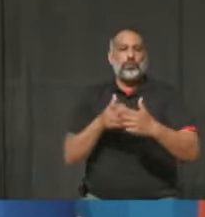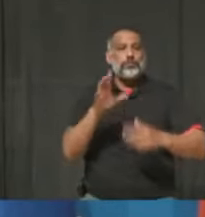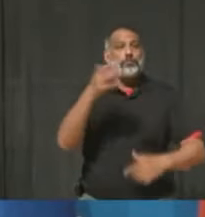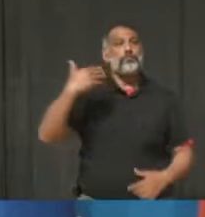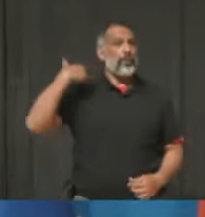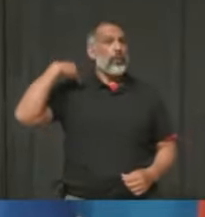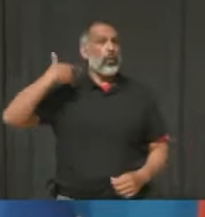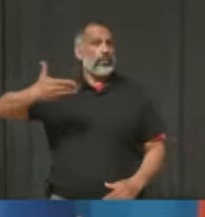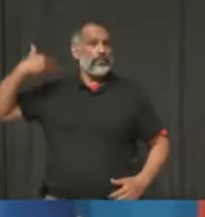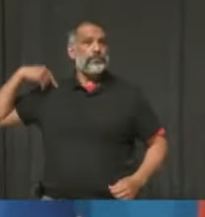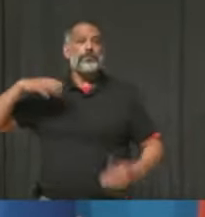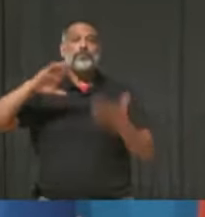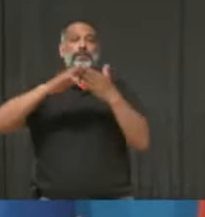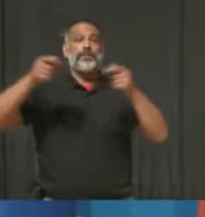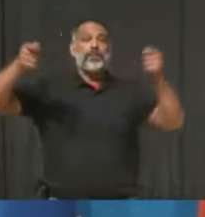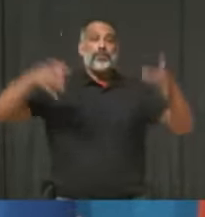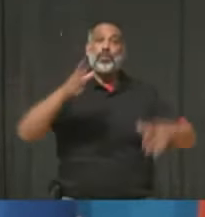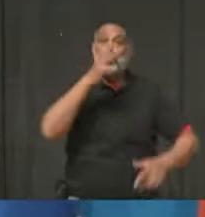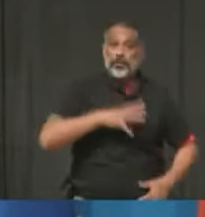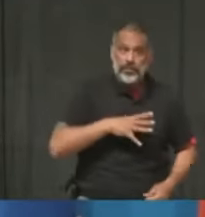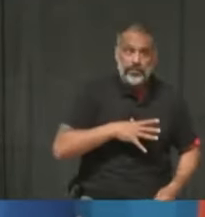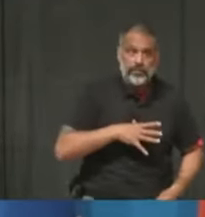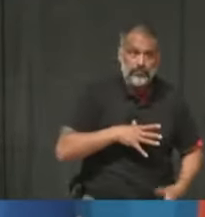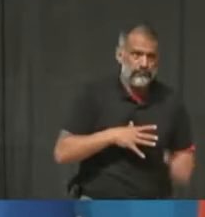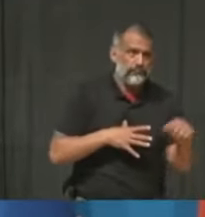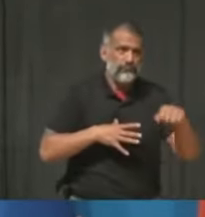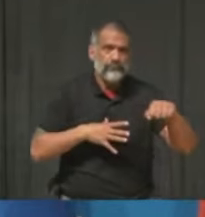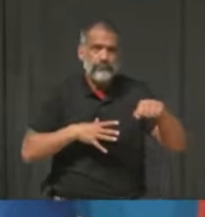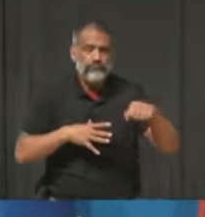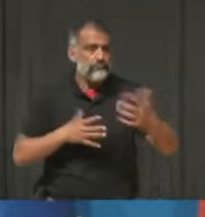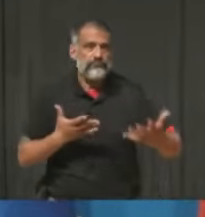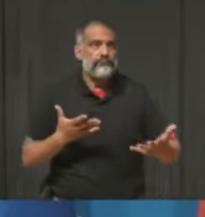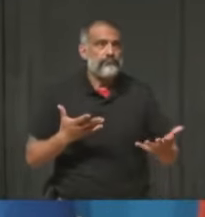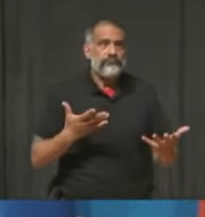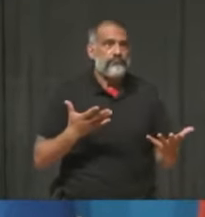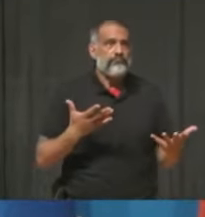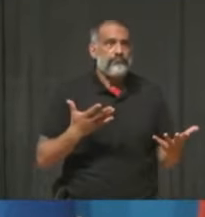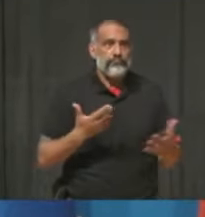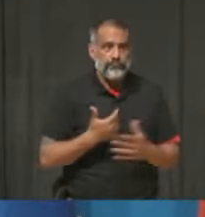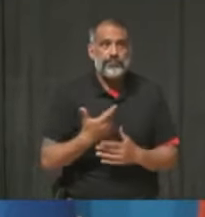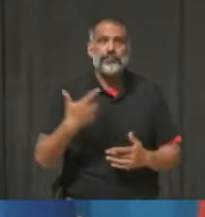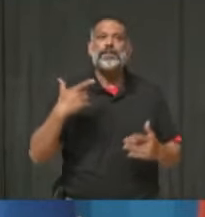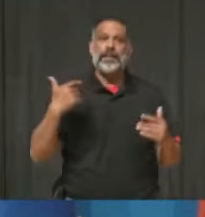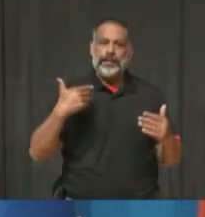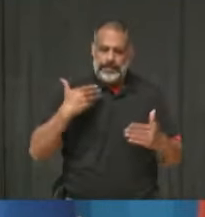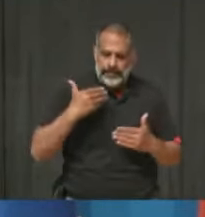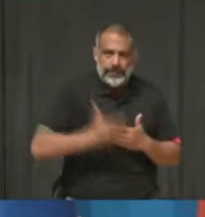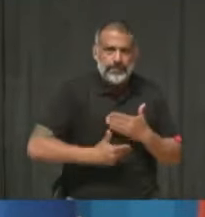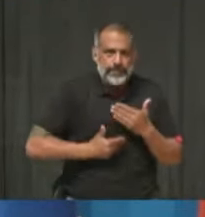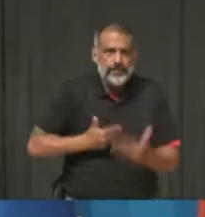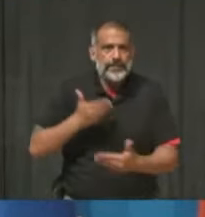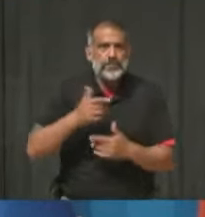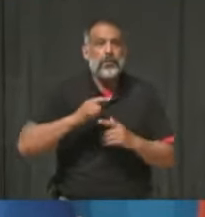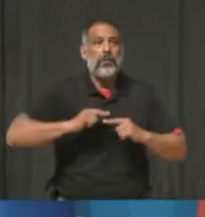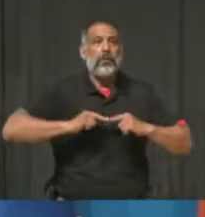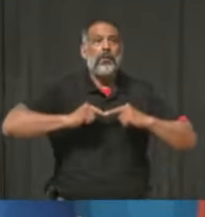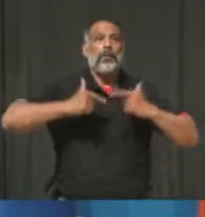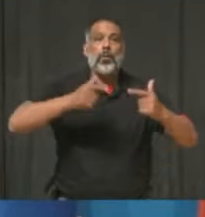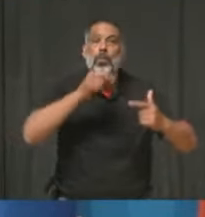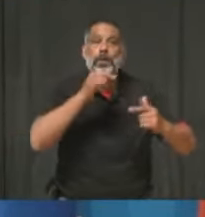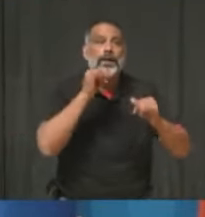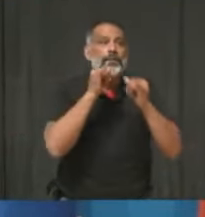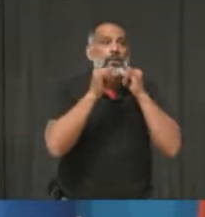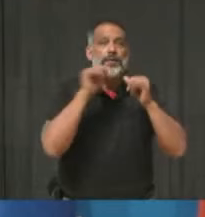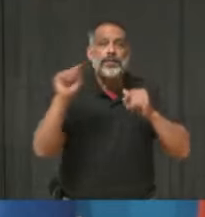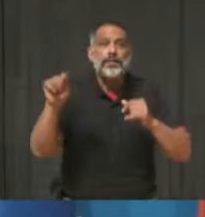and we had a very vibrant succession plan and process in interviewing, and it was